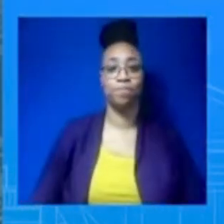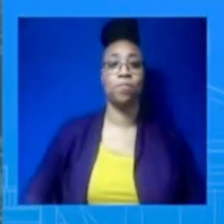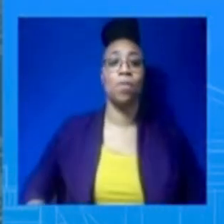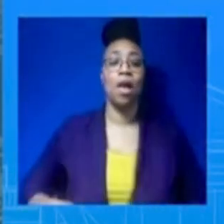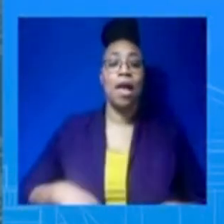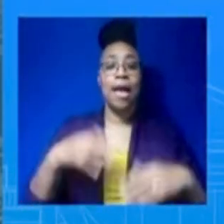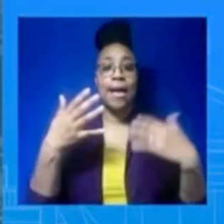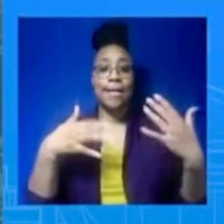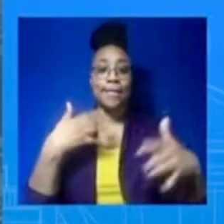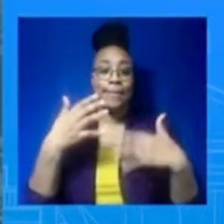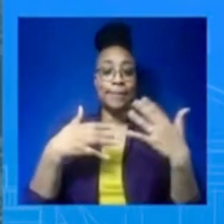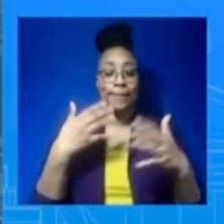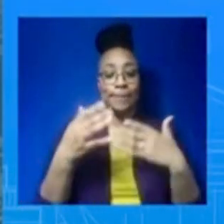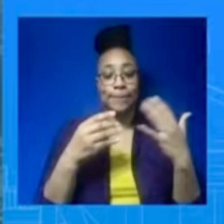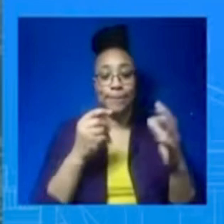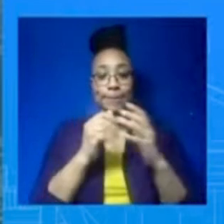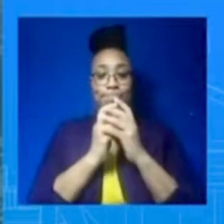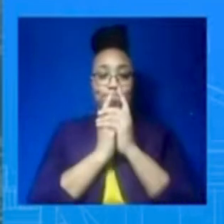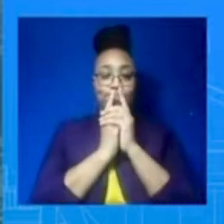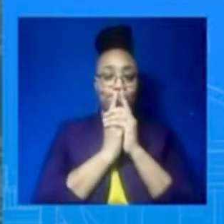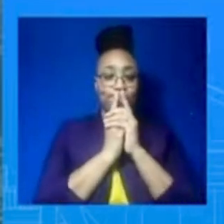tuned to look for,